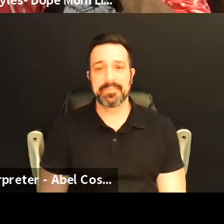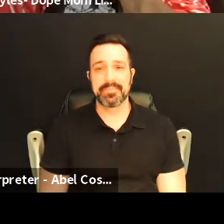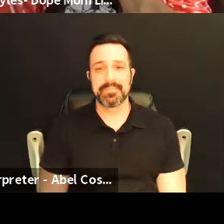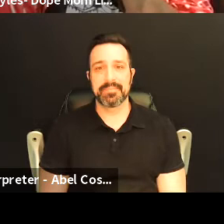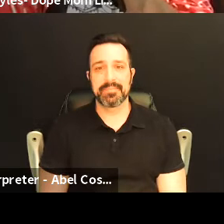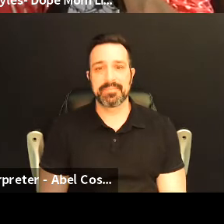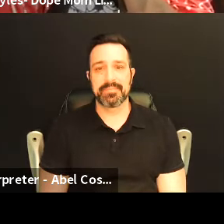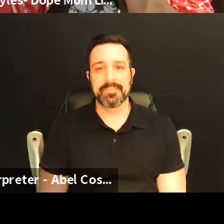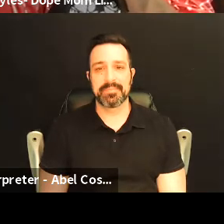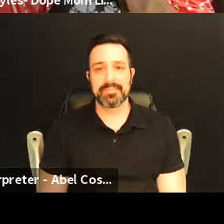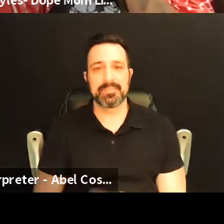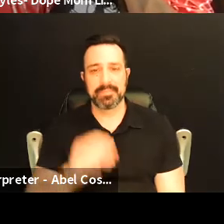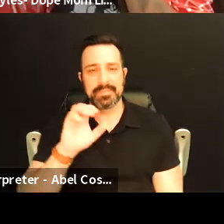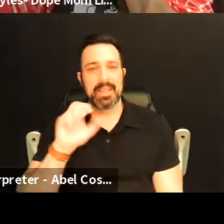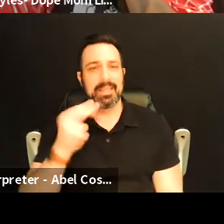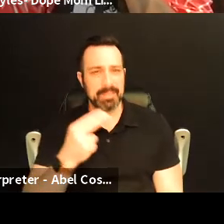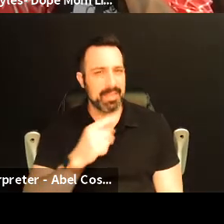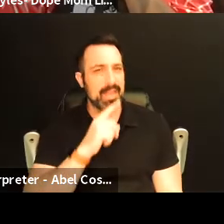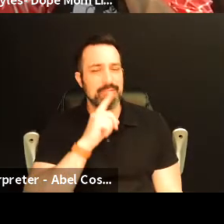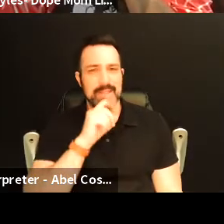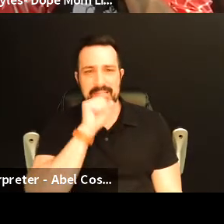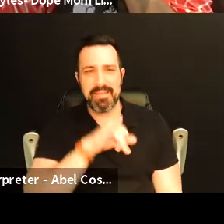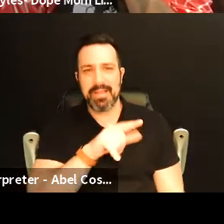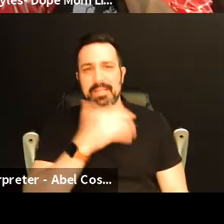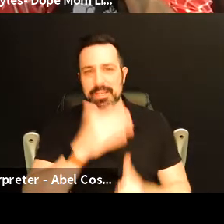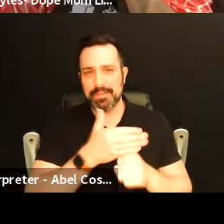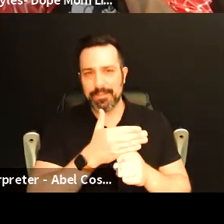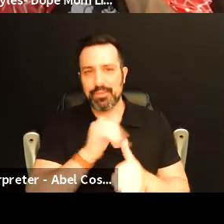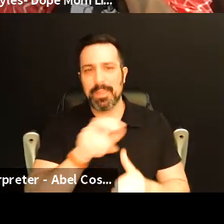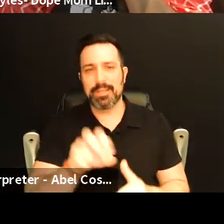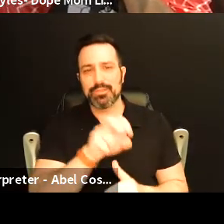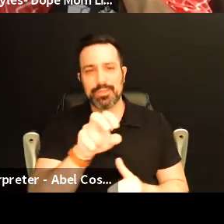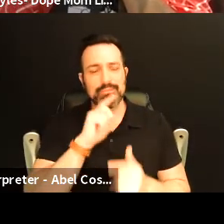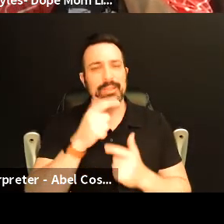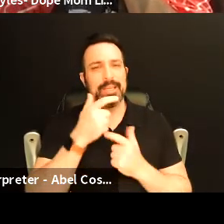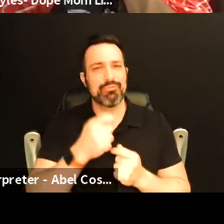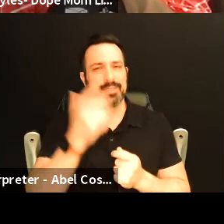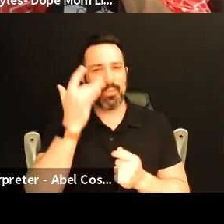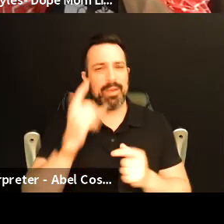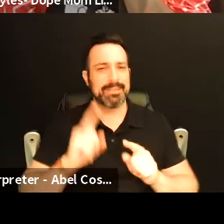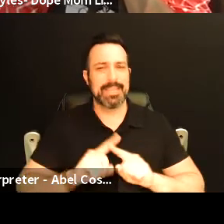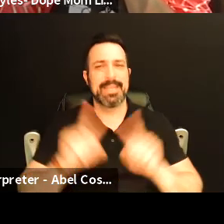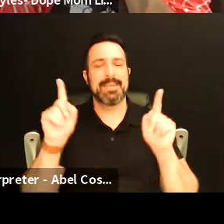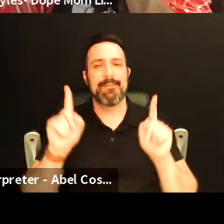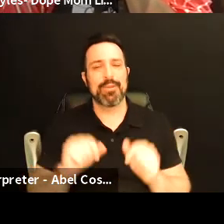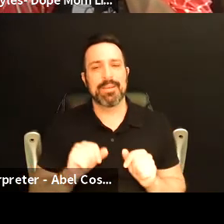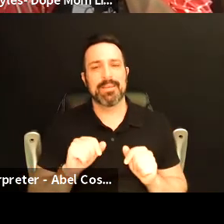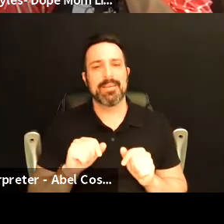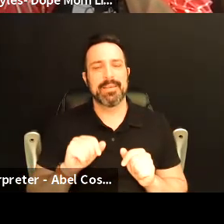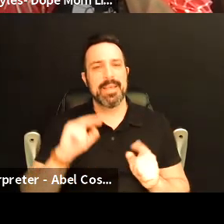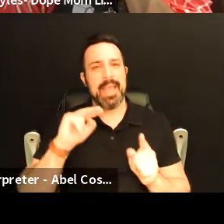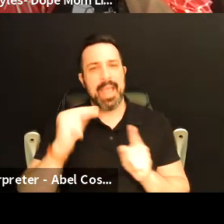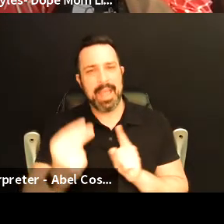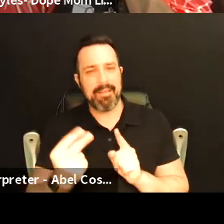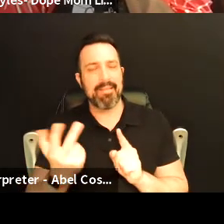I love that thank you for sharing that journey a bit um and you know it's interesting too because it's a totally different sort of angle and